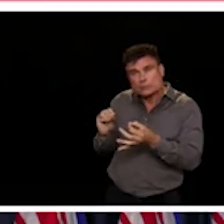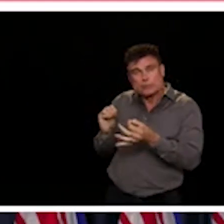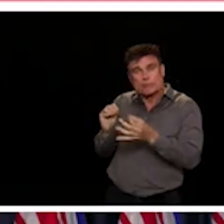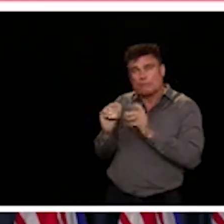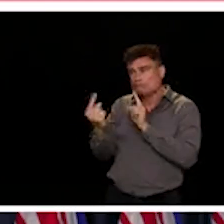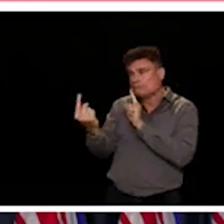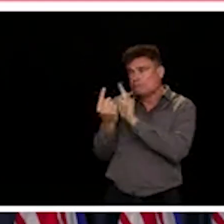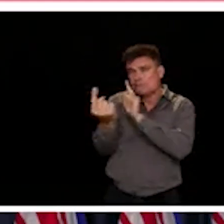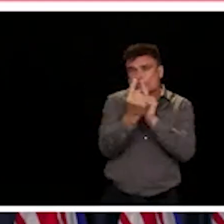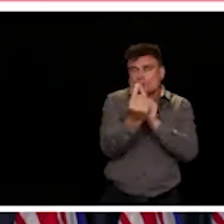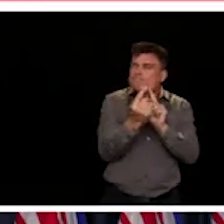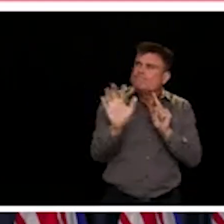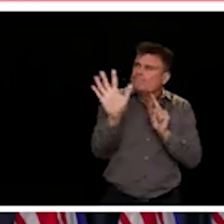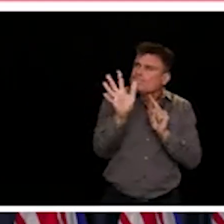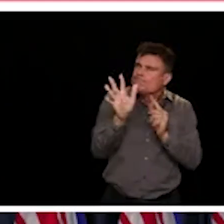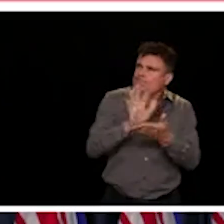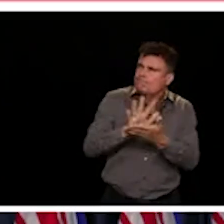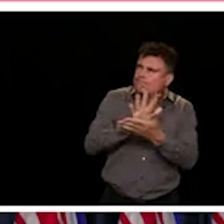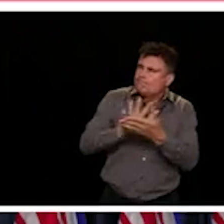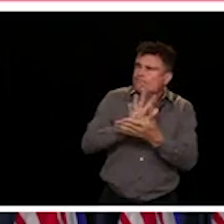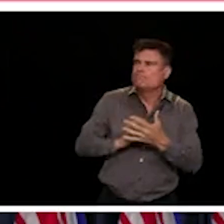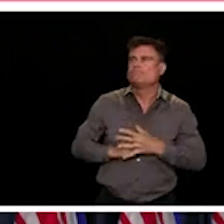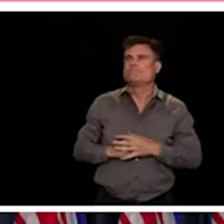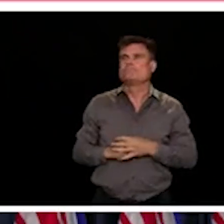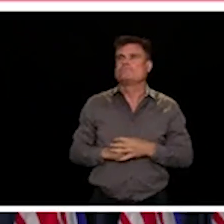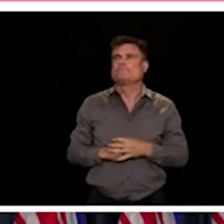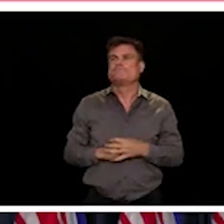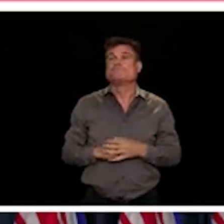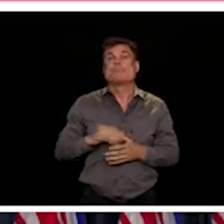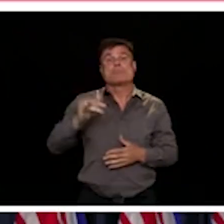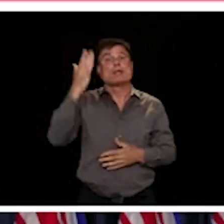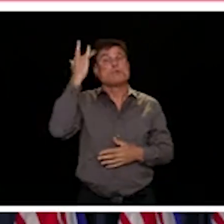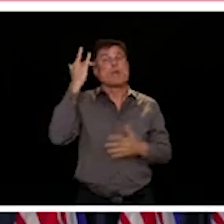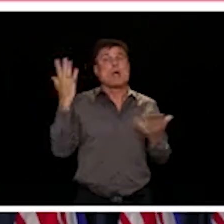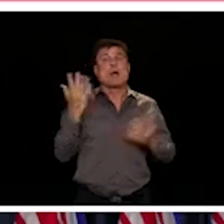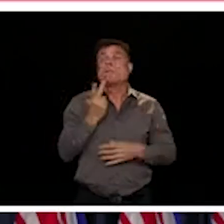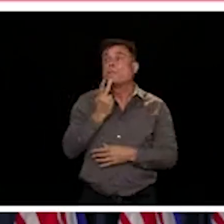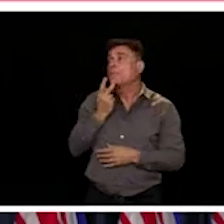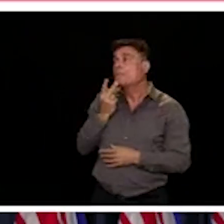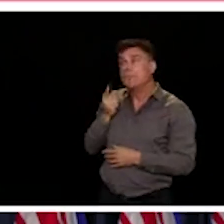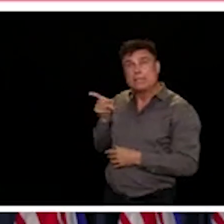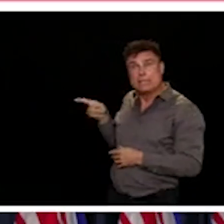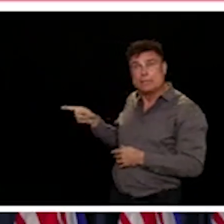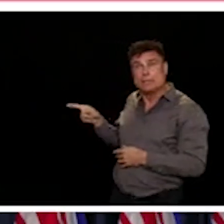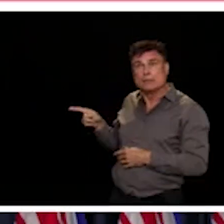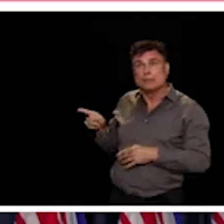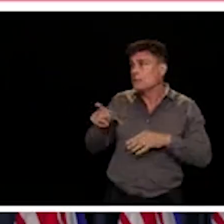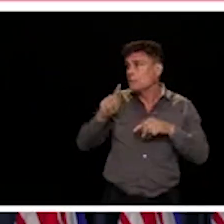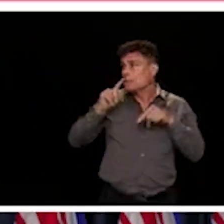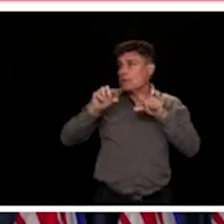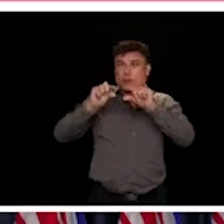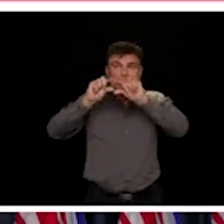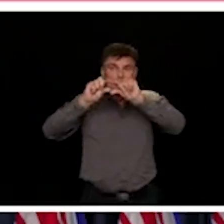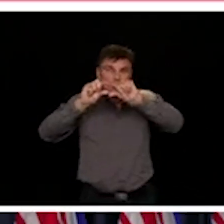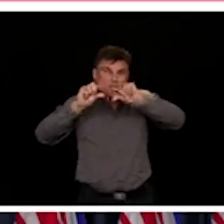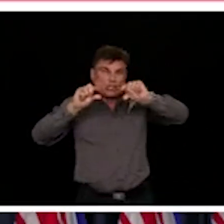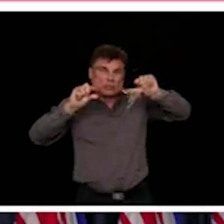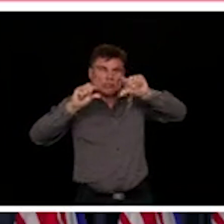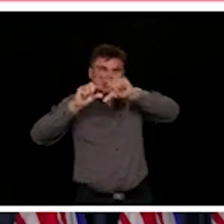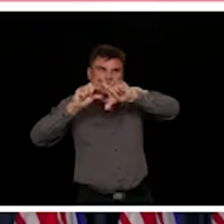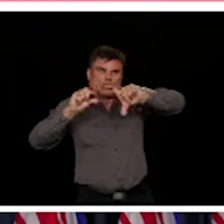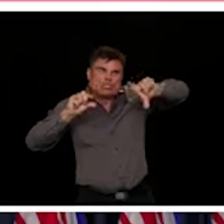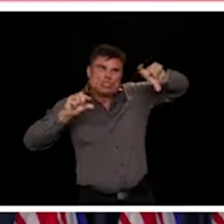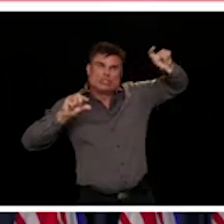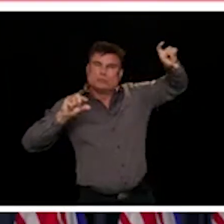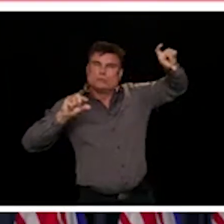that from the wideness of the pink bars that surround the line that we see there. So small numbers give us a sense of